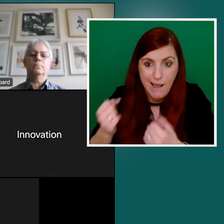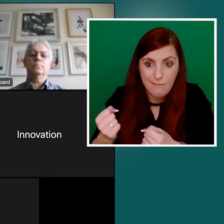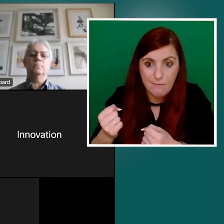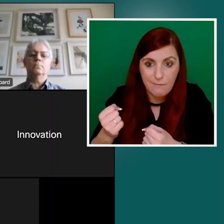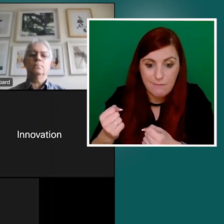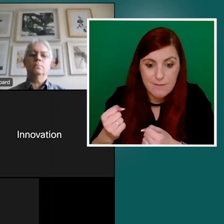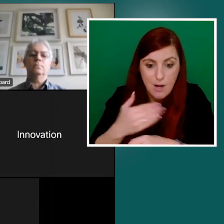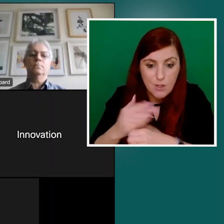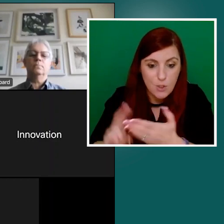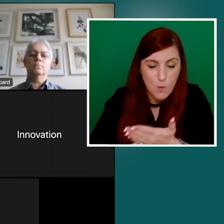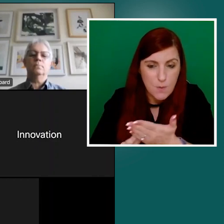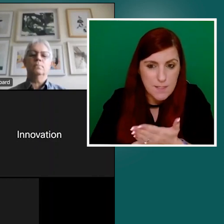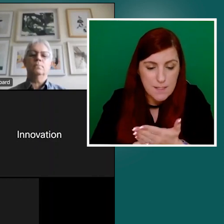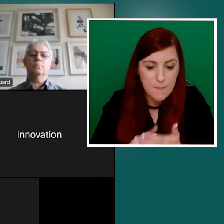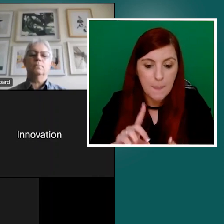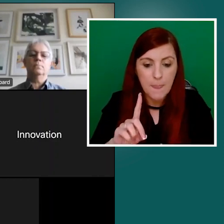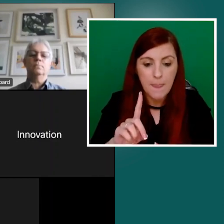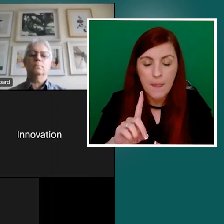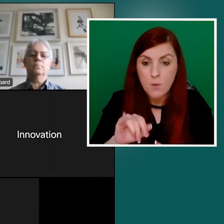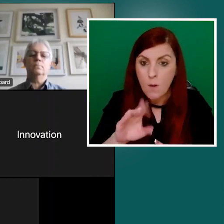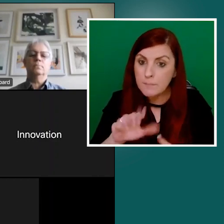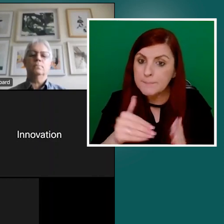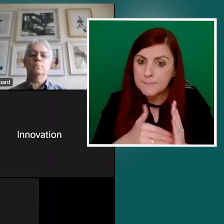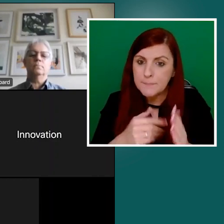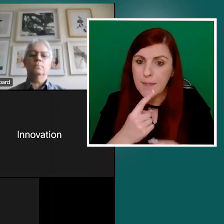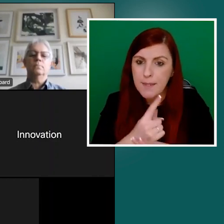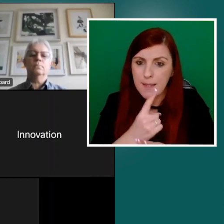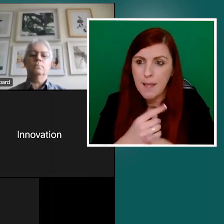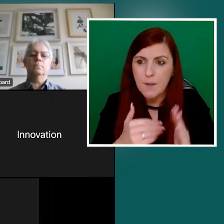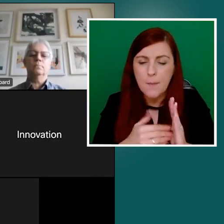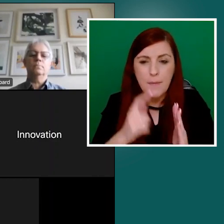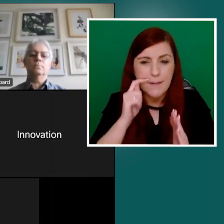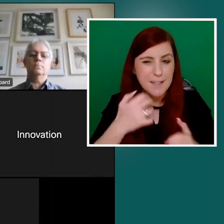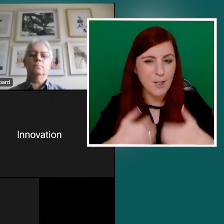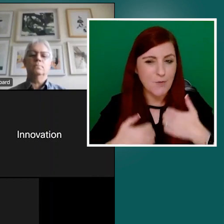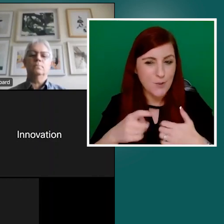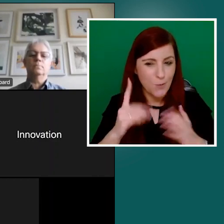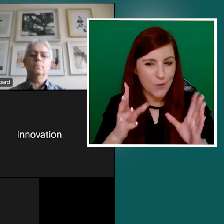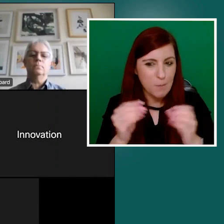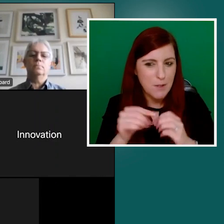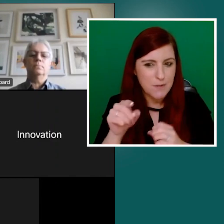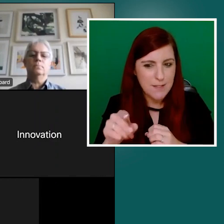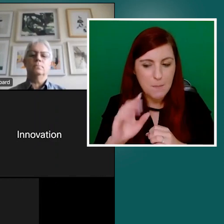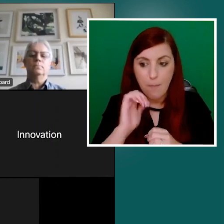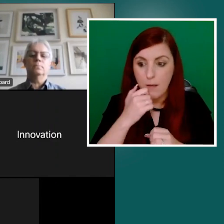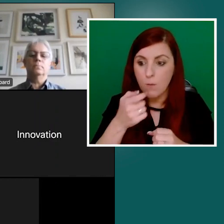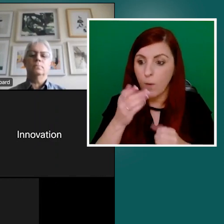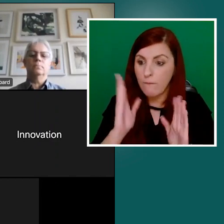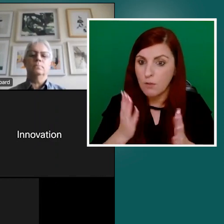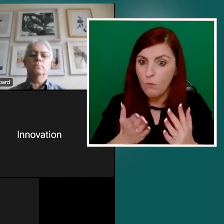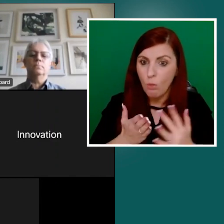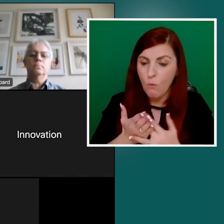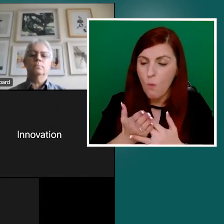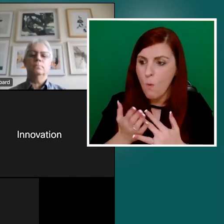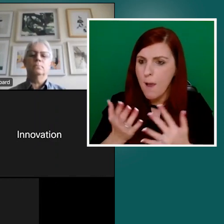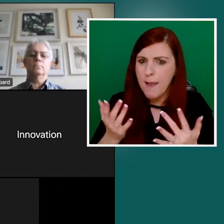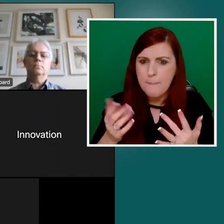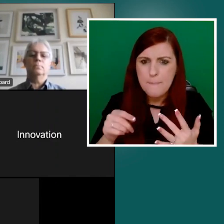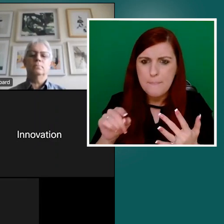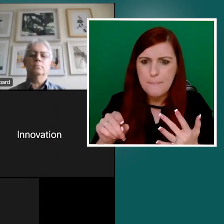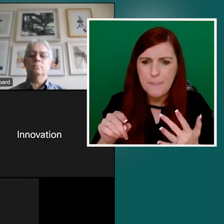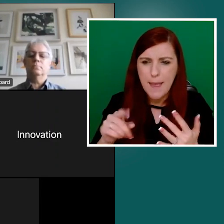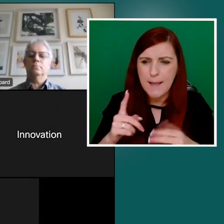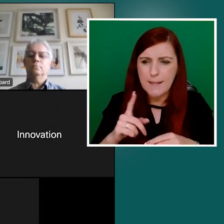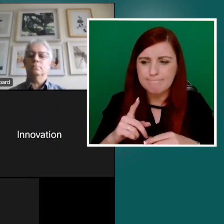it was very interesting you should raise this, because we did go through an era where, believe it or believe it